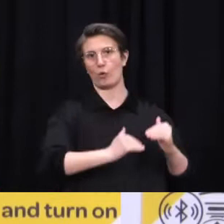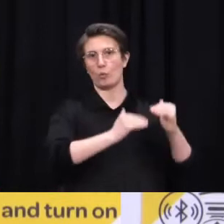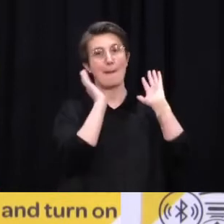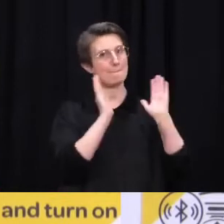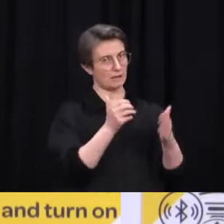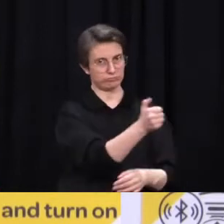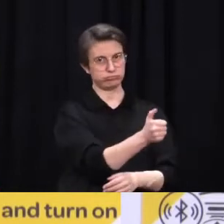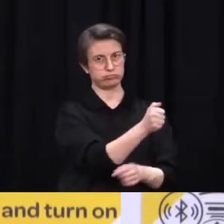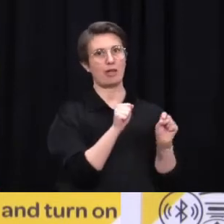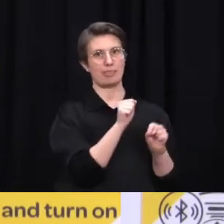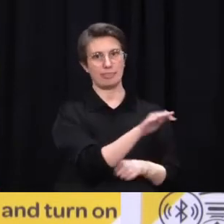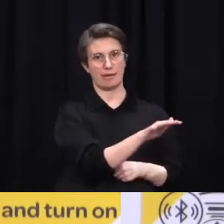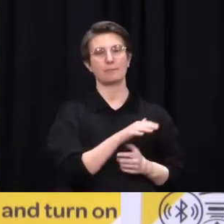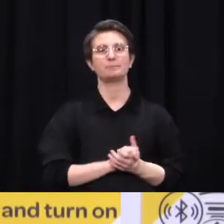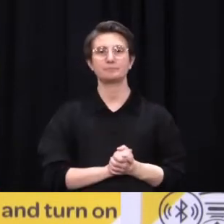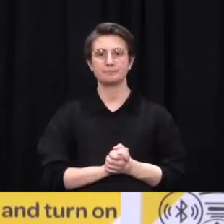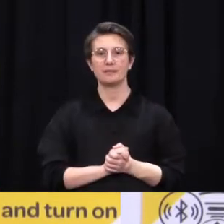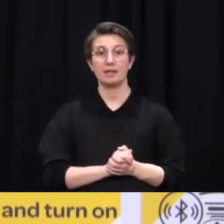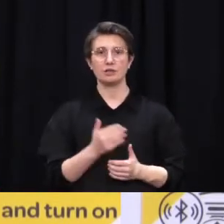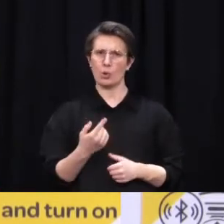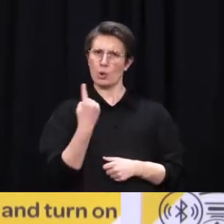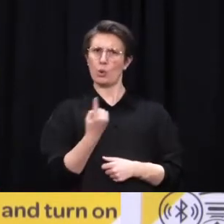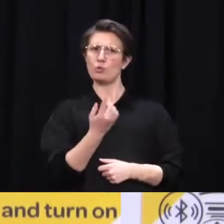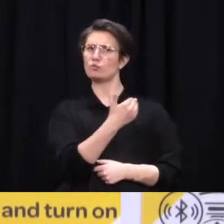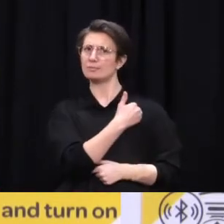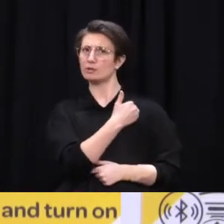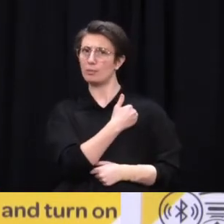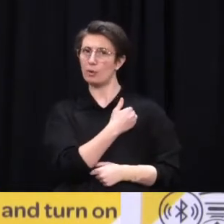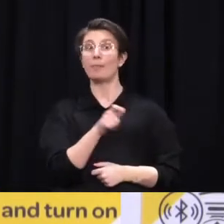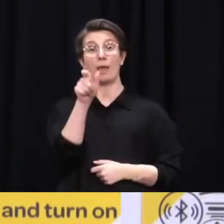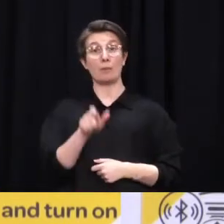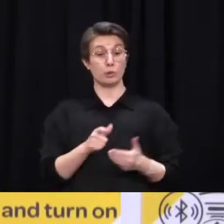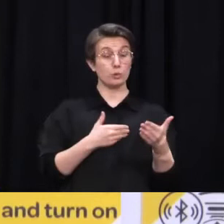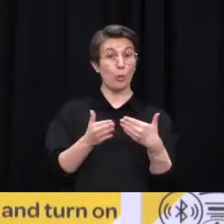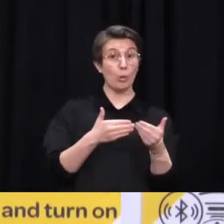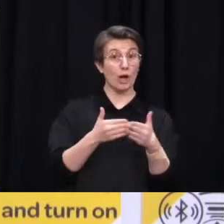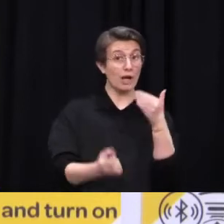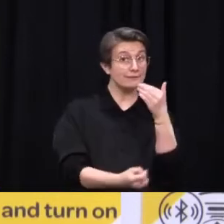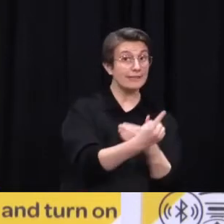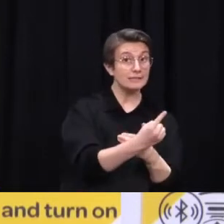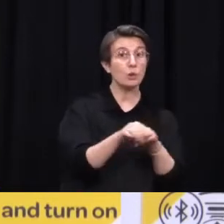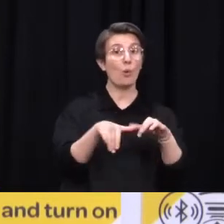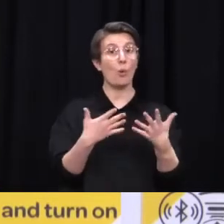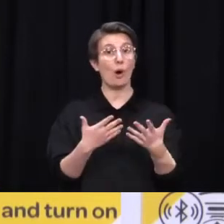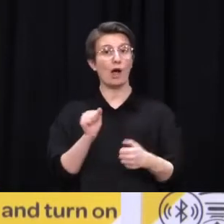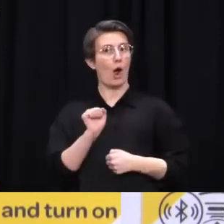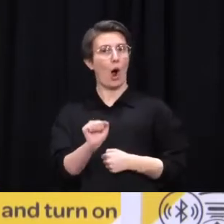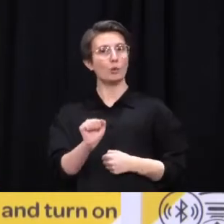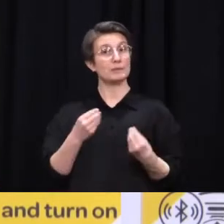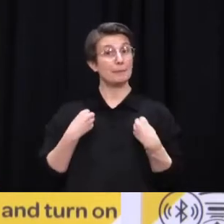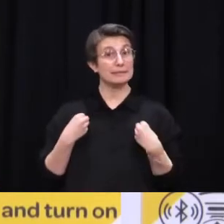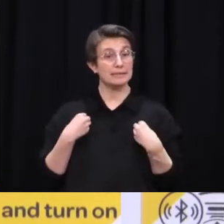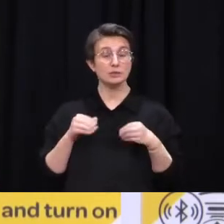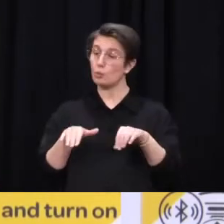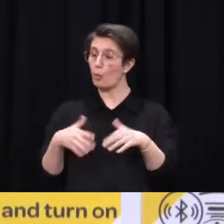be on the person responsible for the place or the gathering to ensure that people scan or sign in. This will become effective seven